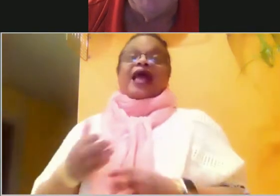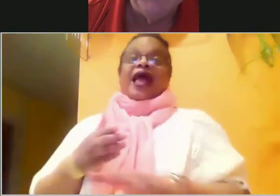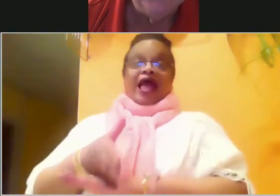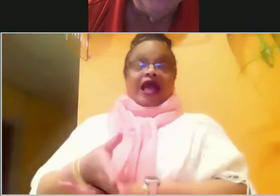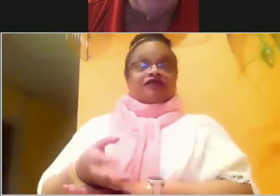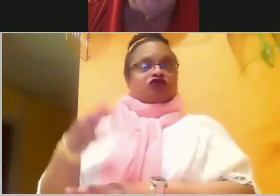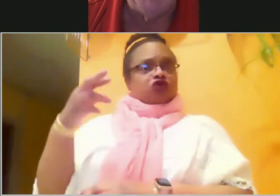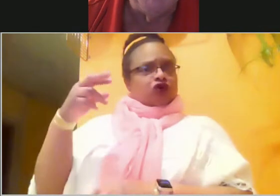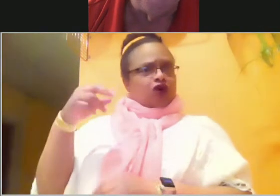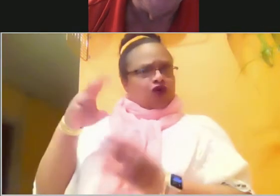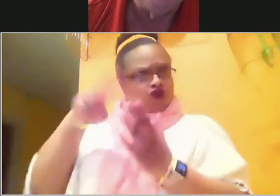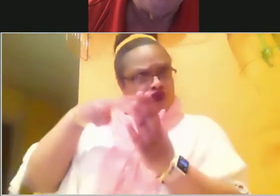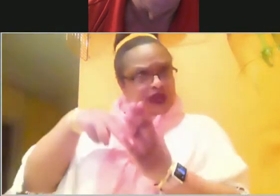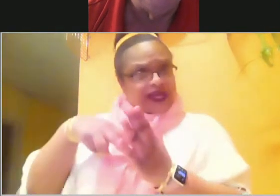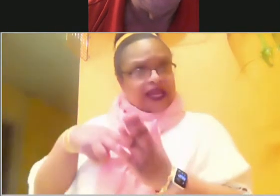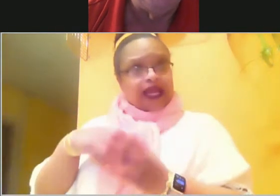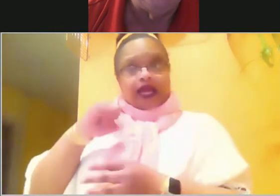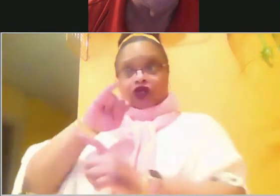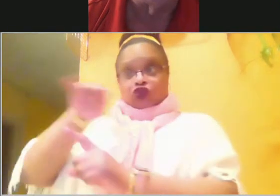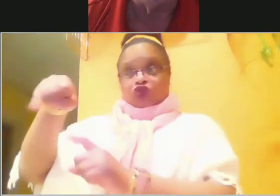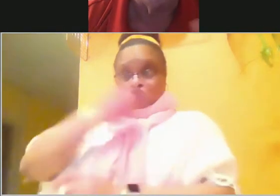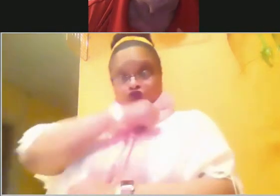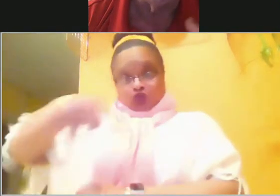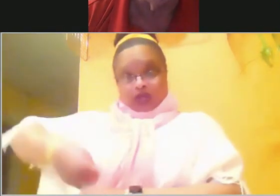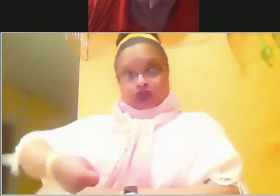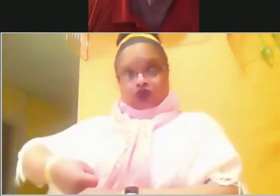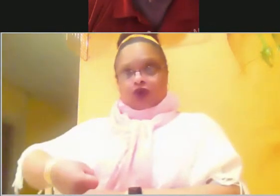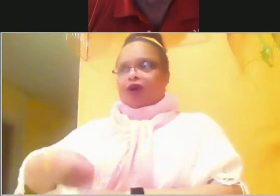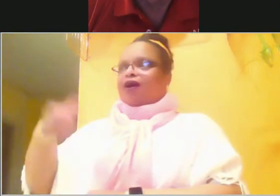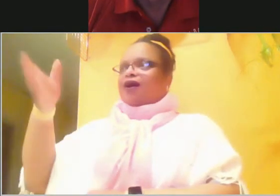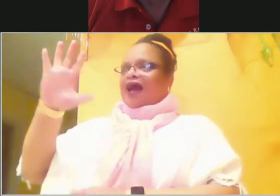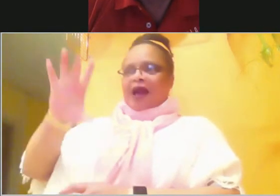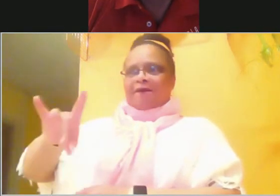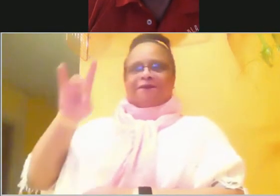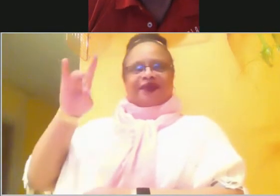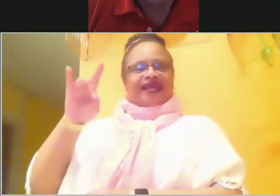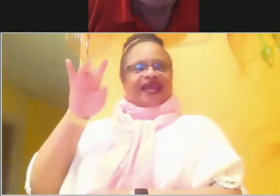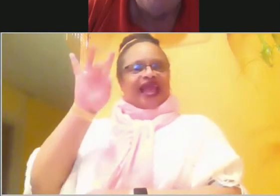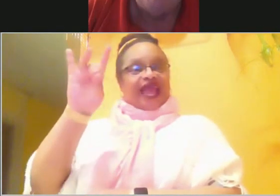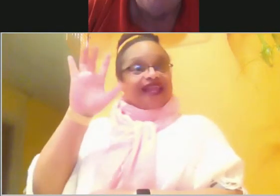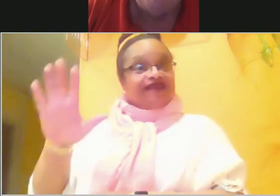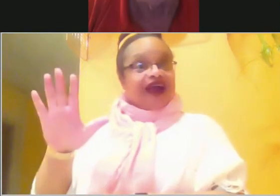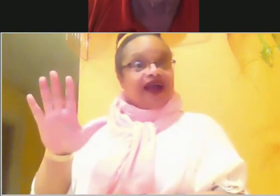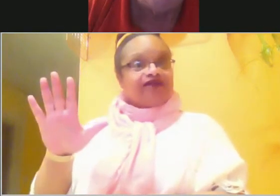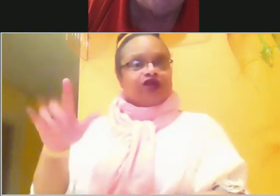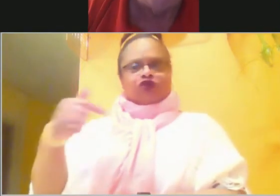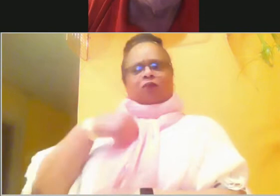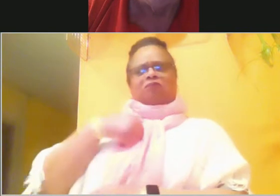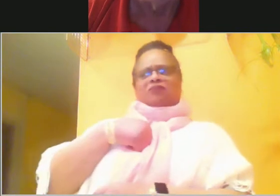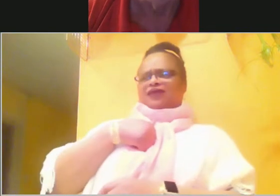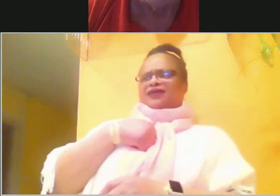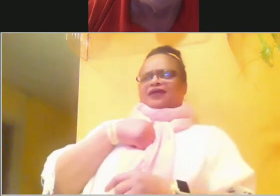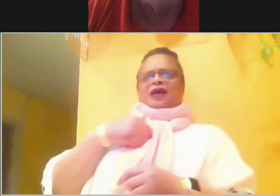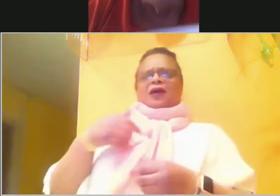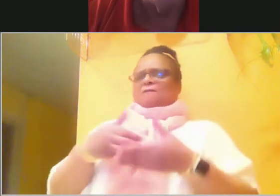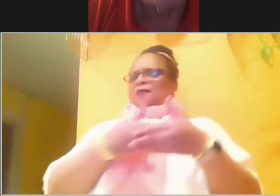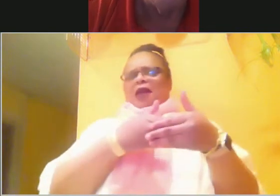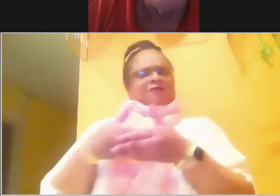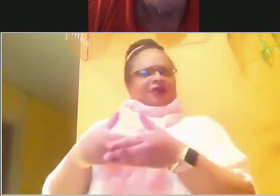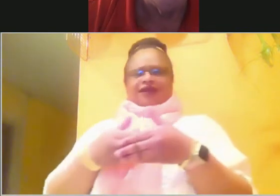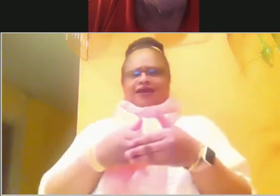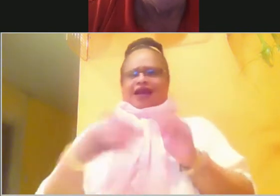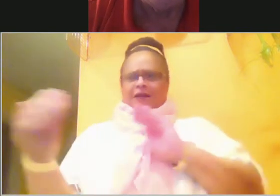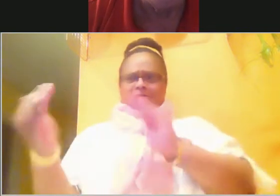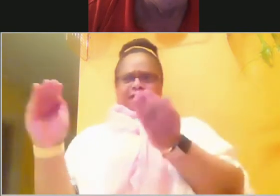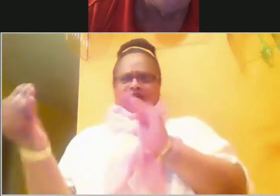Joshua, God chose him at the age of 85. So you know what? I'm still a baby. I'm a kid yet. So I'm going to enjoy my next 20 years or